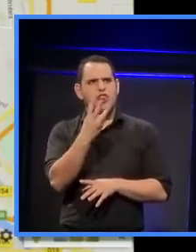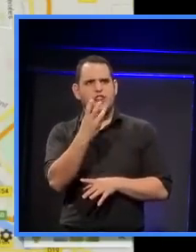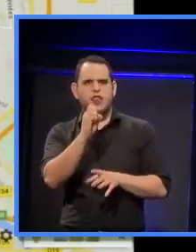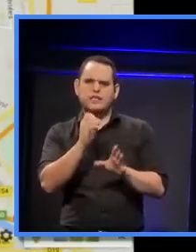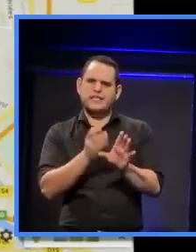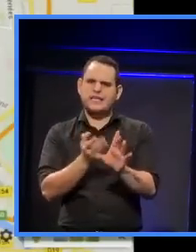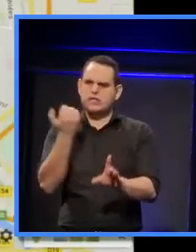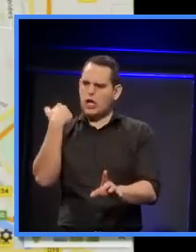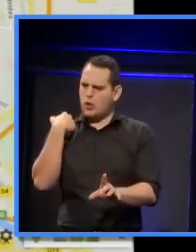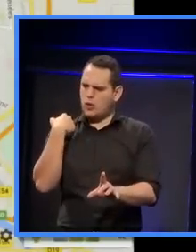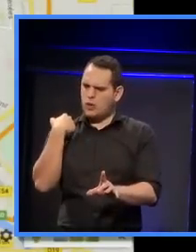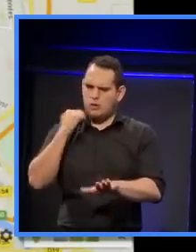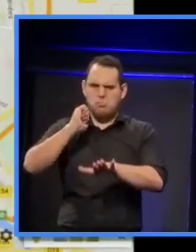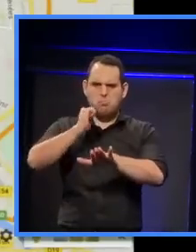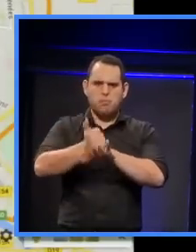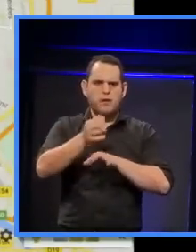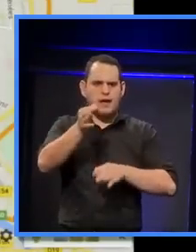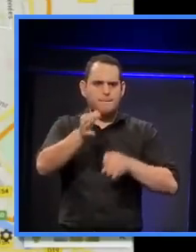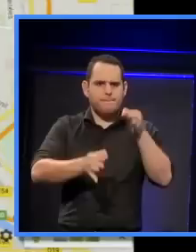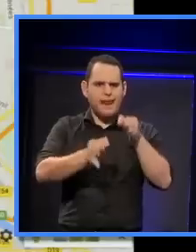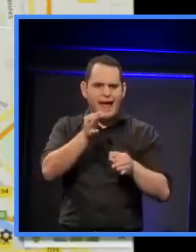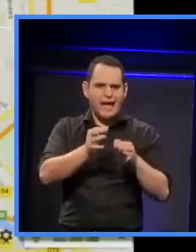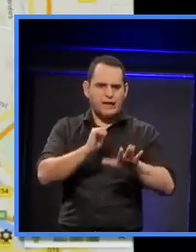in the planning for this concert hall.